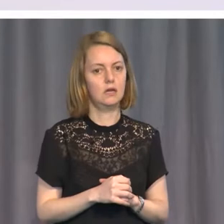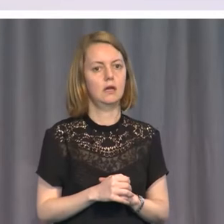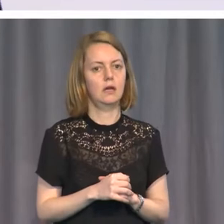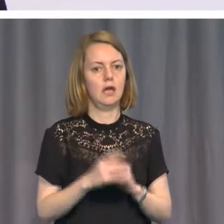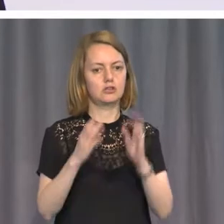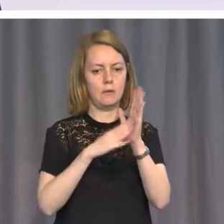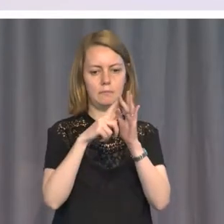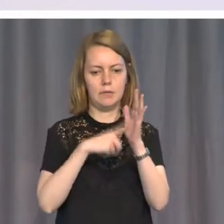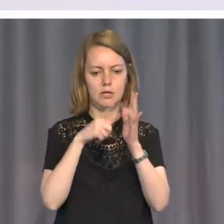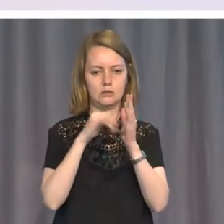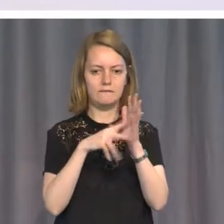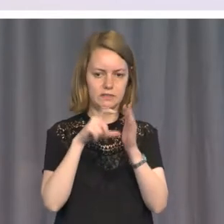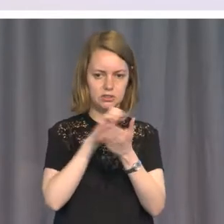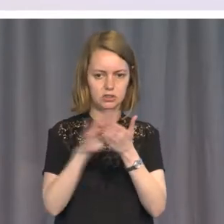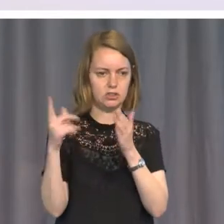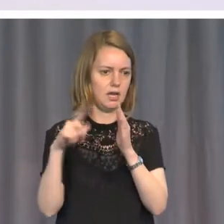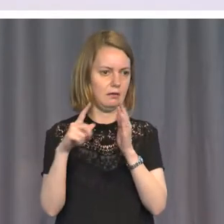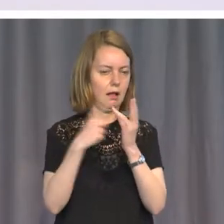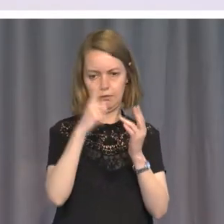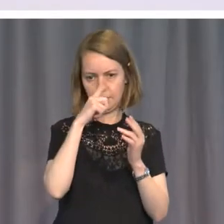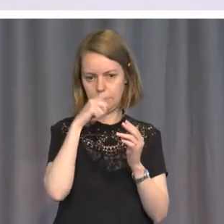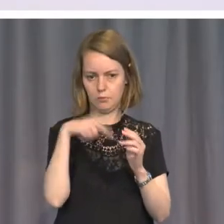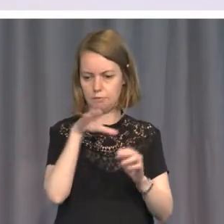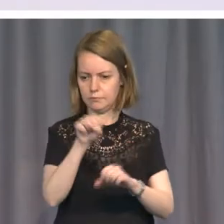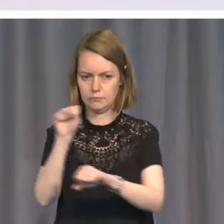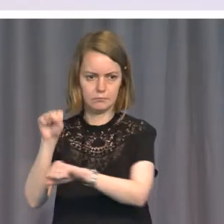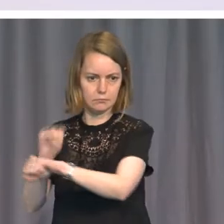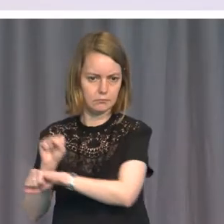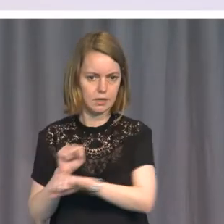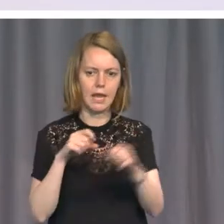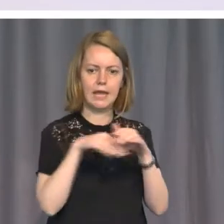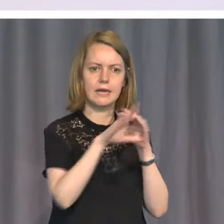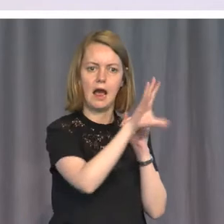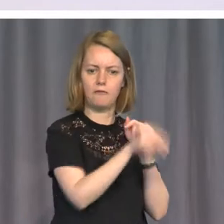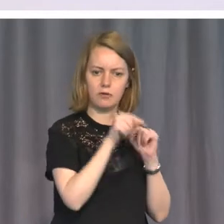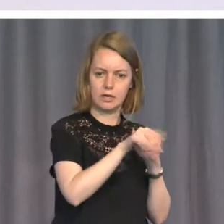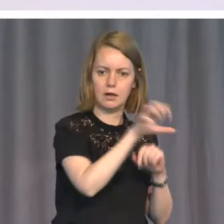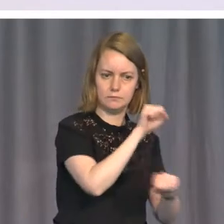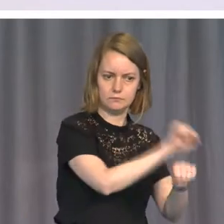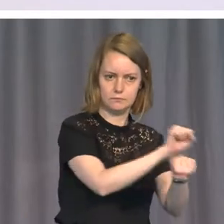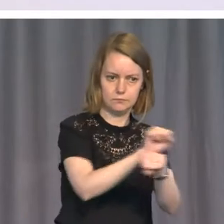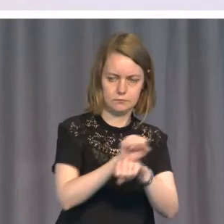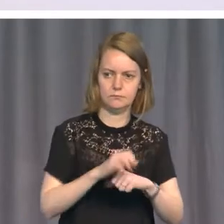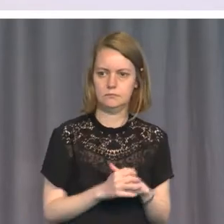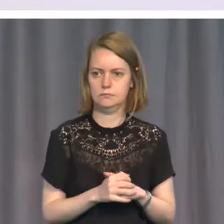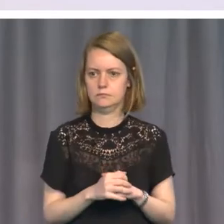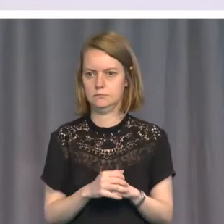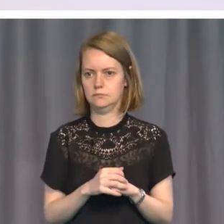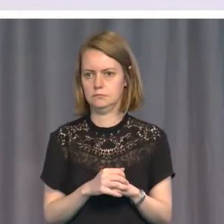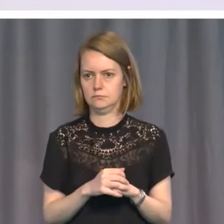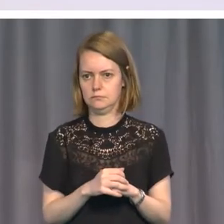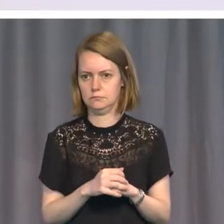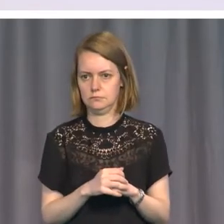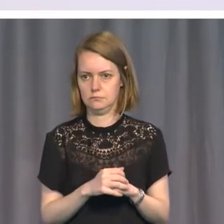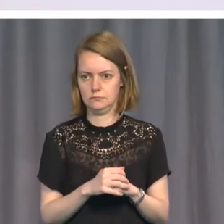Milosevic and Miladich and Karadich at the moment, my court indicted Charles Taylor for the vicious